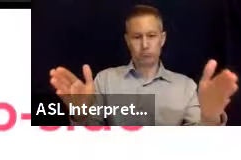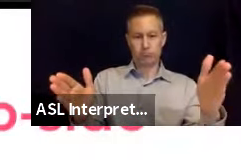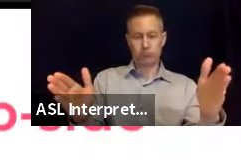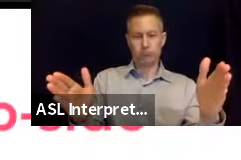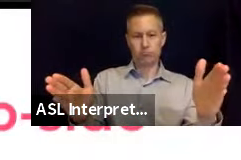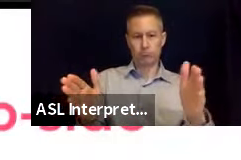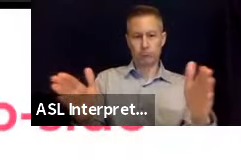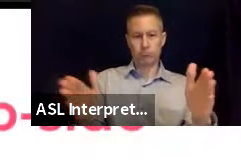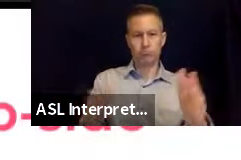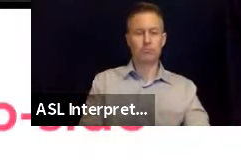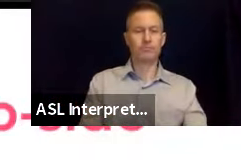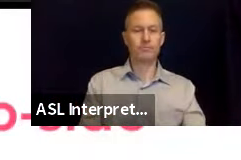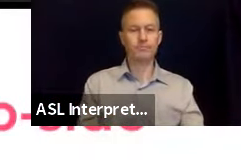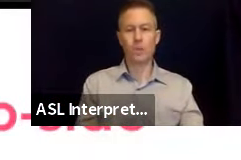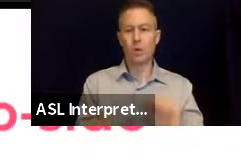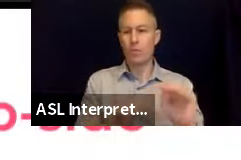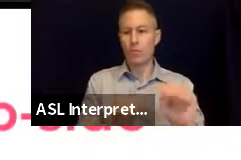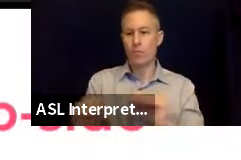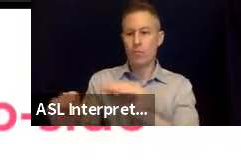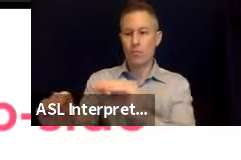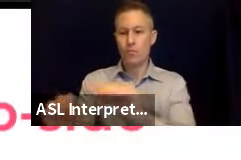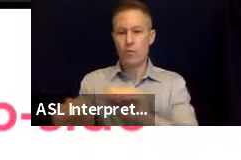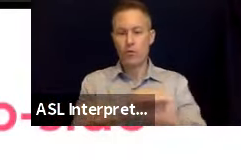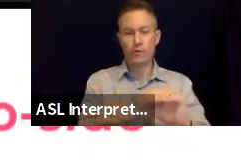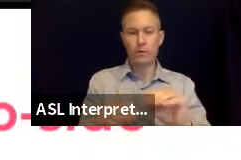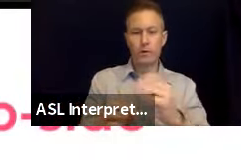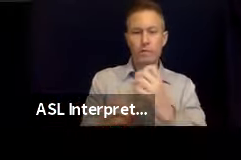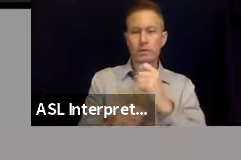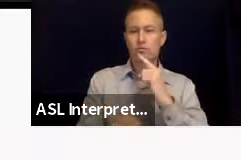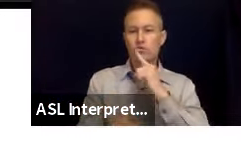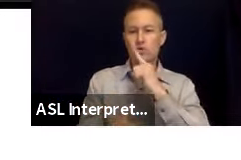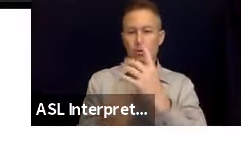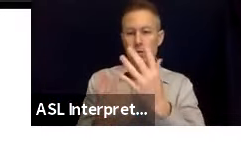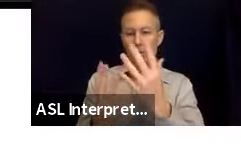prevent re-ignition. Move around the fire to confirm it is completely extinguished.